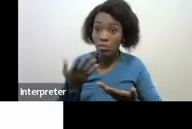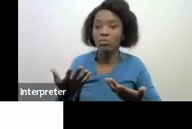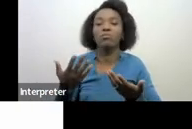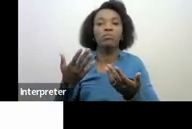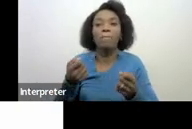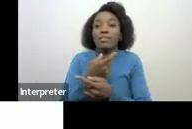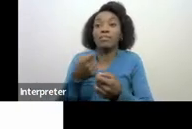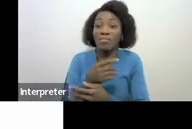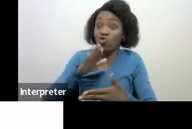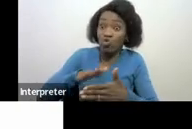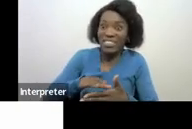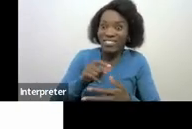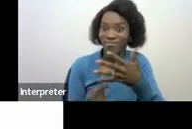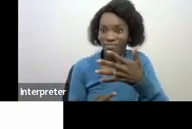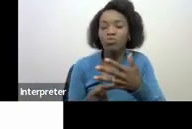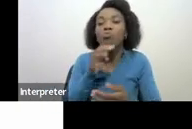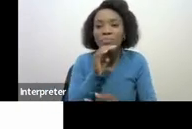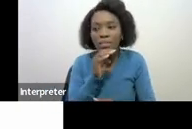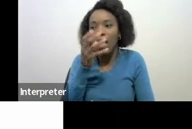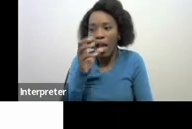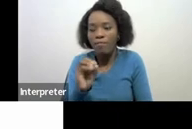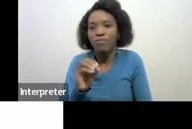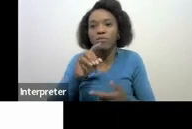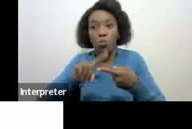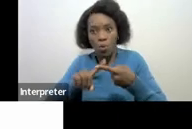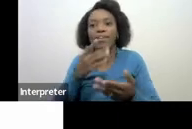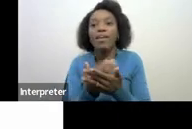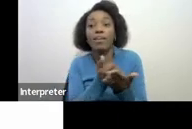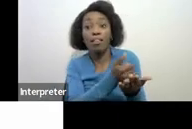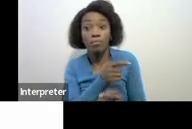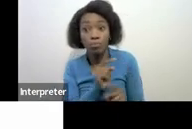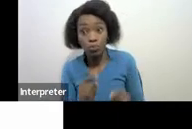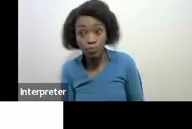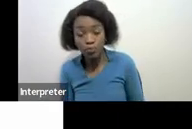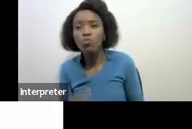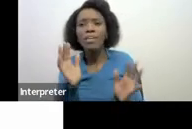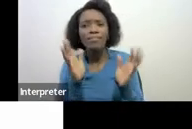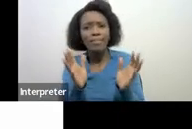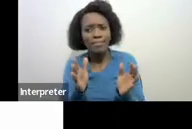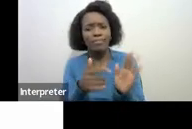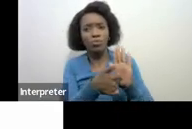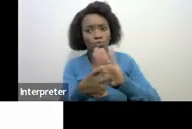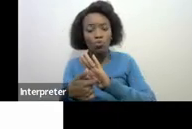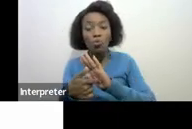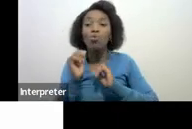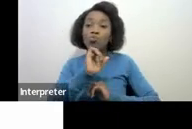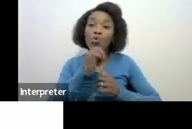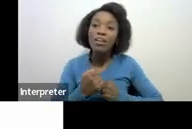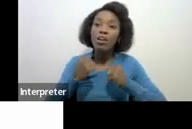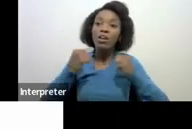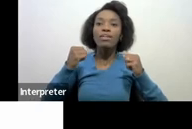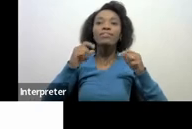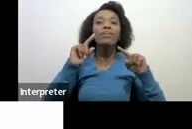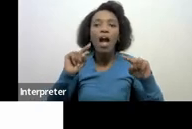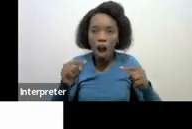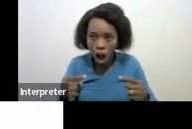one and therefore we'll be able to assist you as I've indicated your declaration must not result in an infant